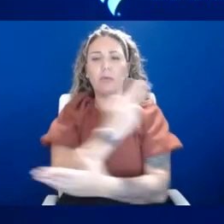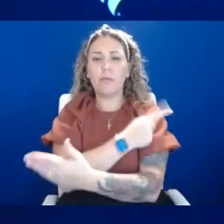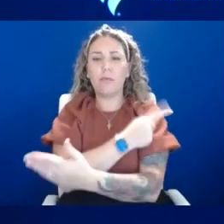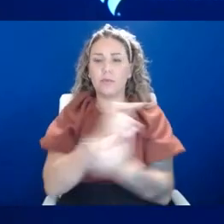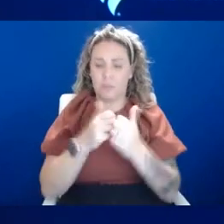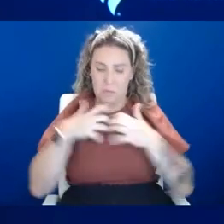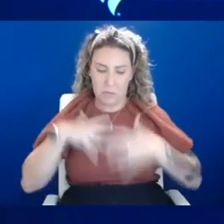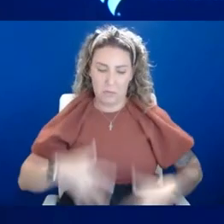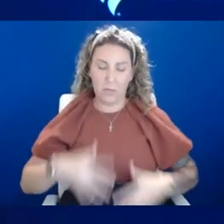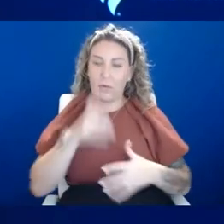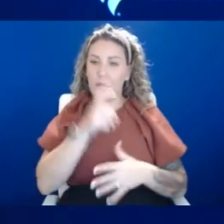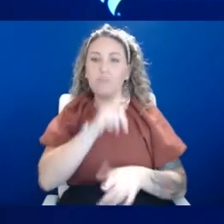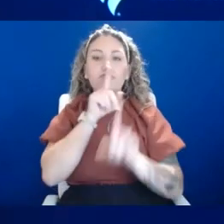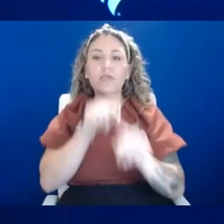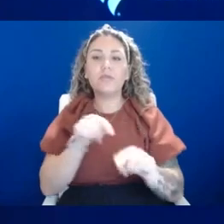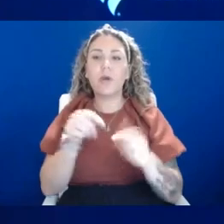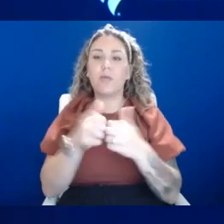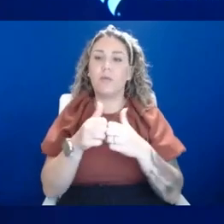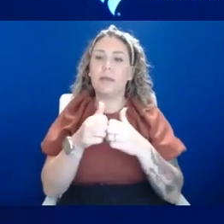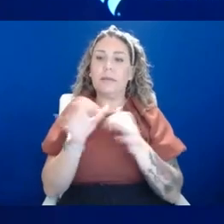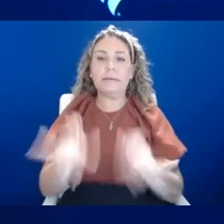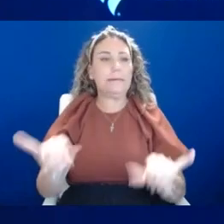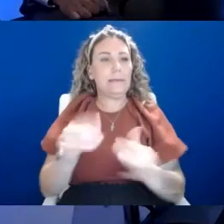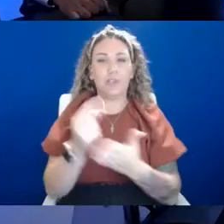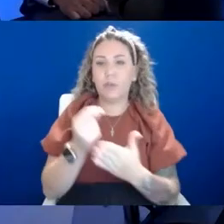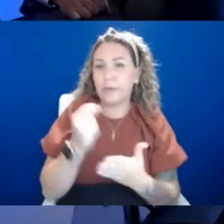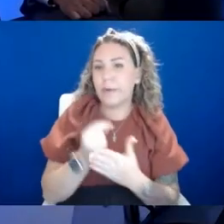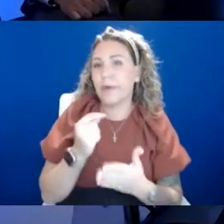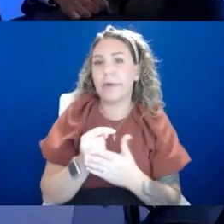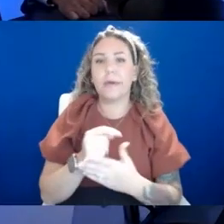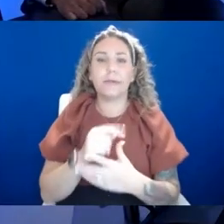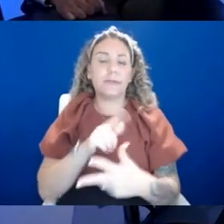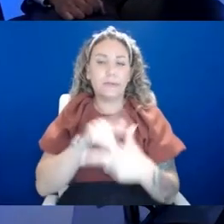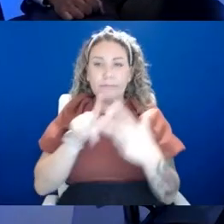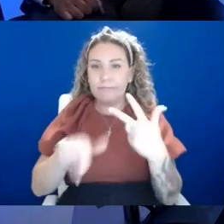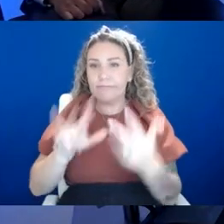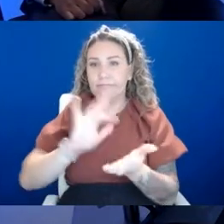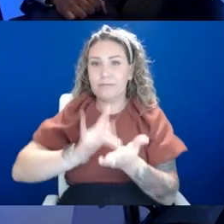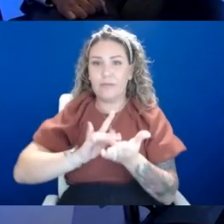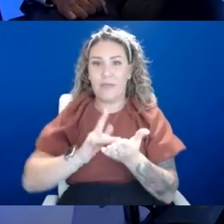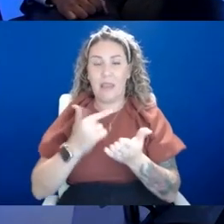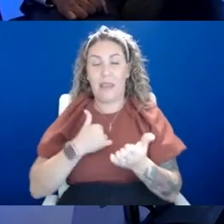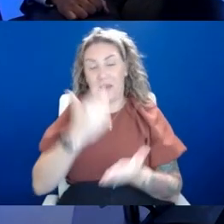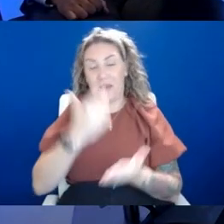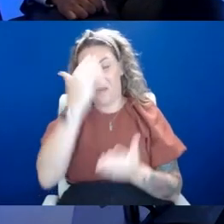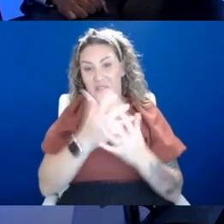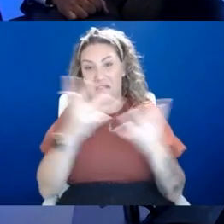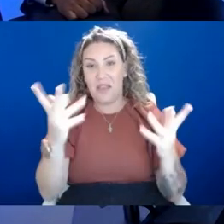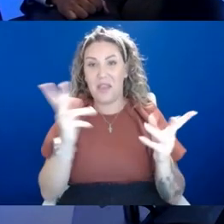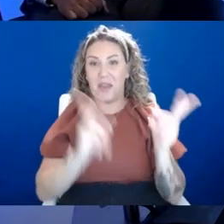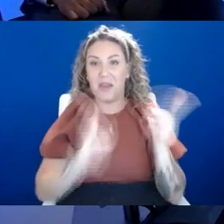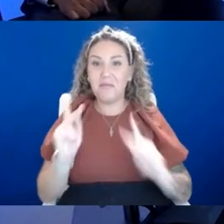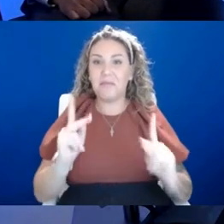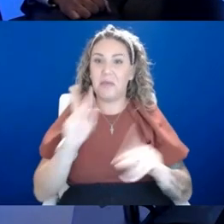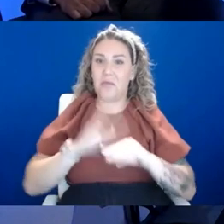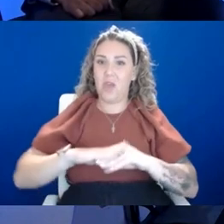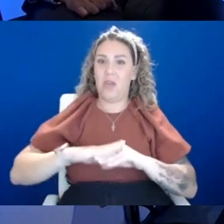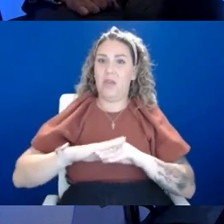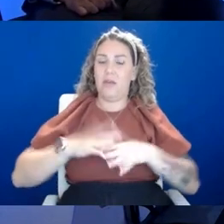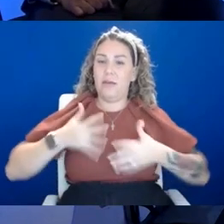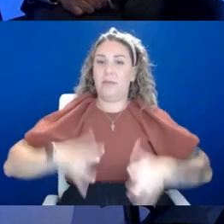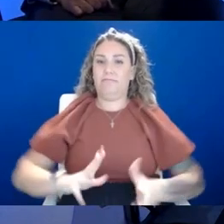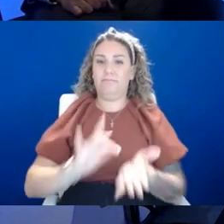respond to standard of therapy, whether it's Zoloft or Prozac or Paxil. So I know a lot of people going on anxiety medication, you know, for the first time in some cases. So